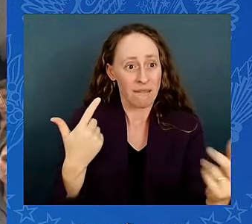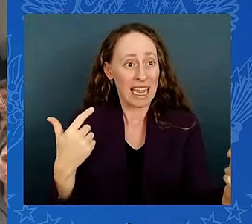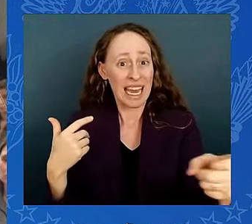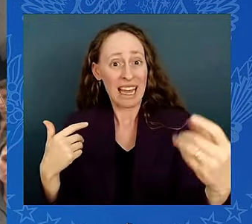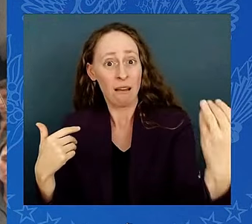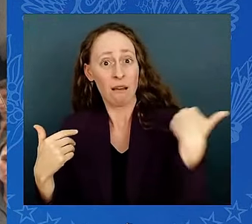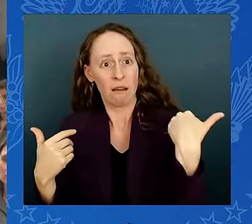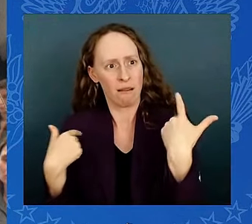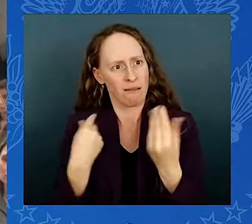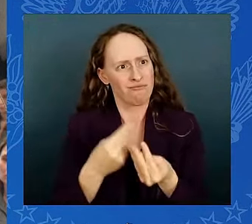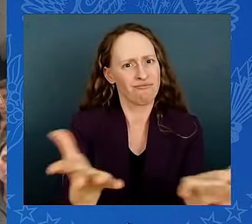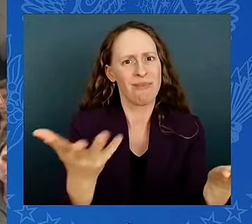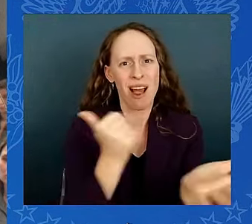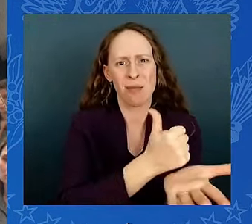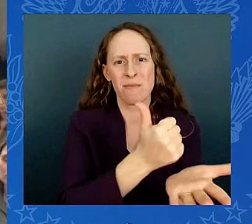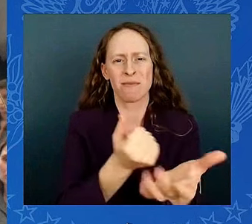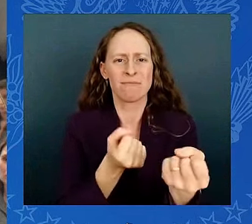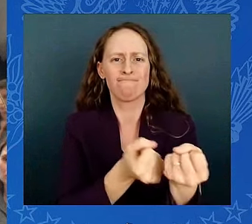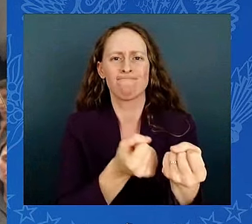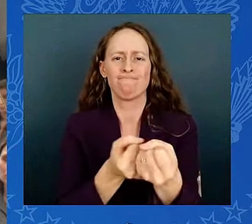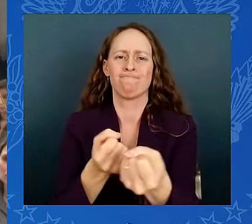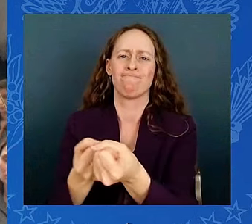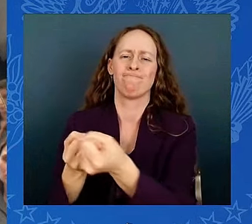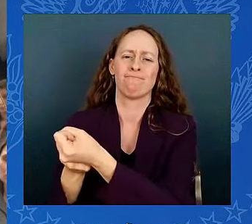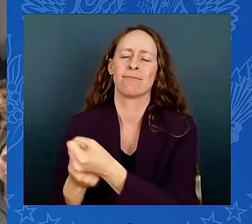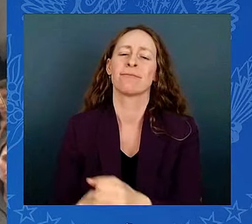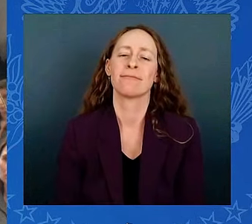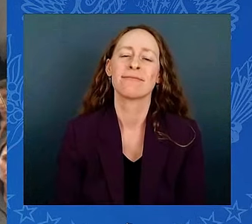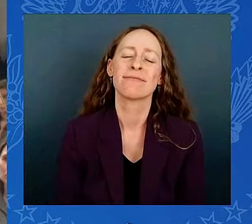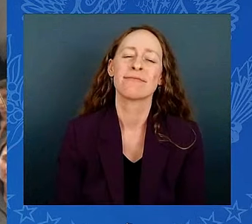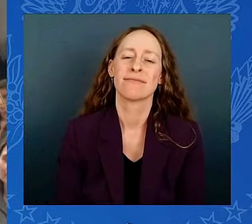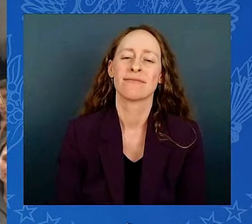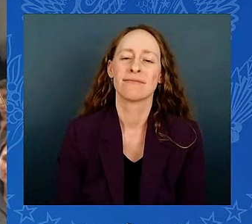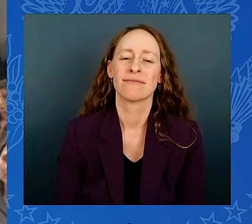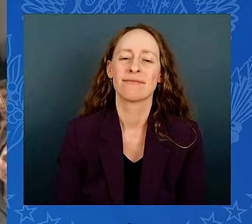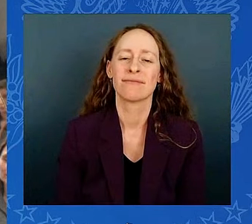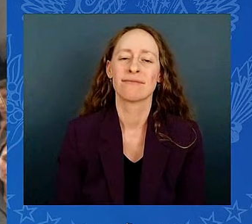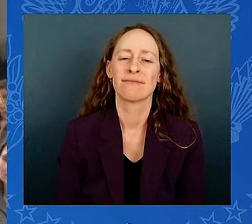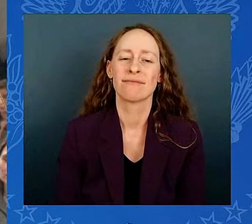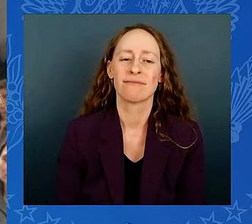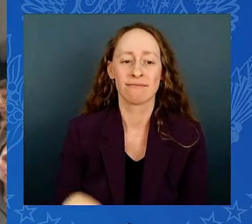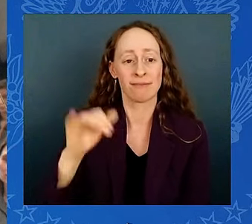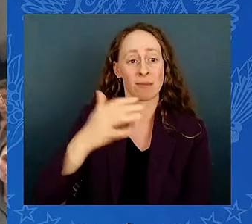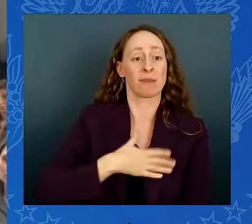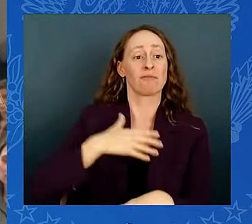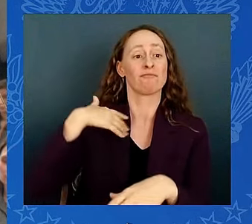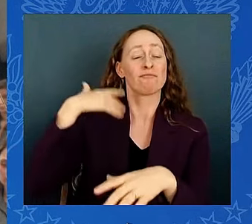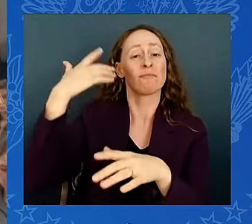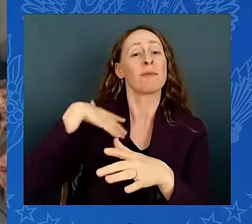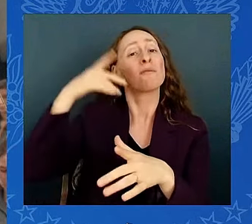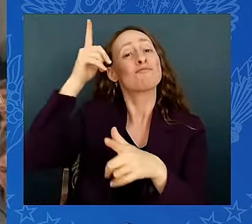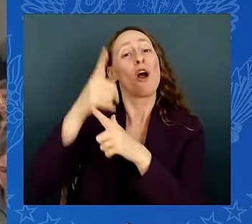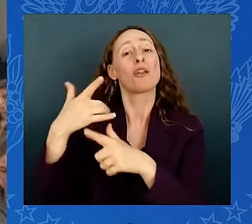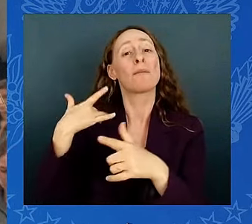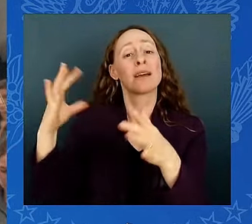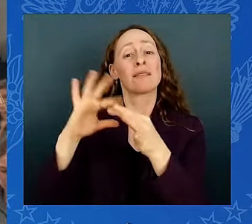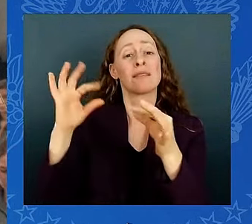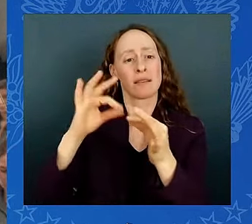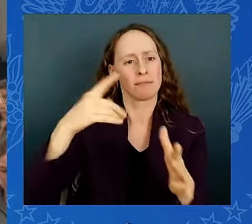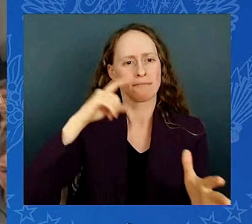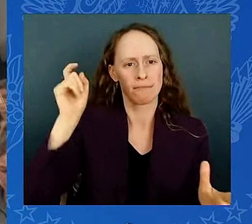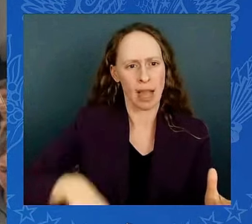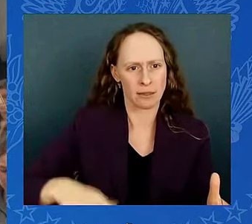who had briefed me earlier, my brother has an expression, you got to know how to know. We think everybody understands the government. It's